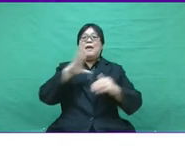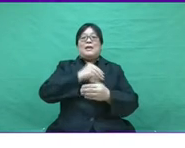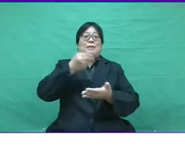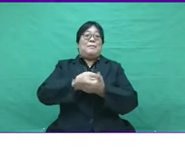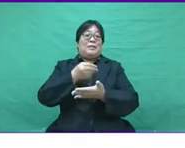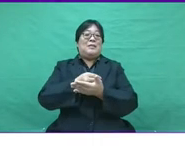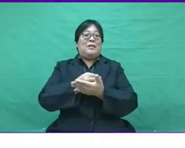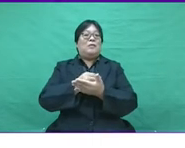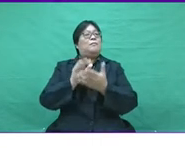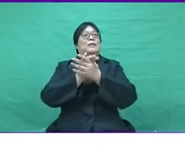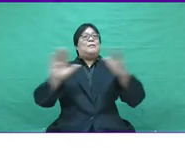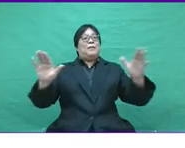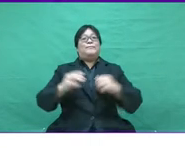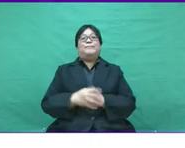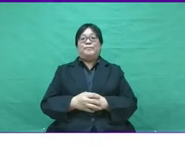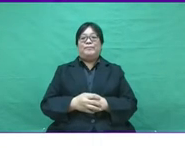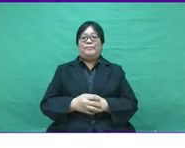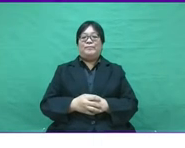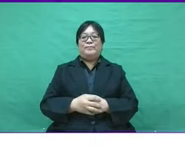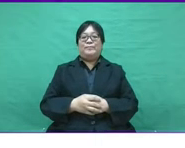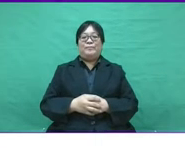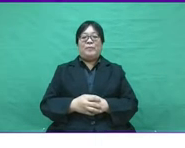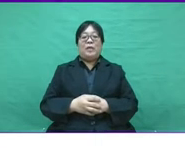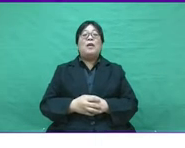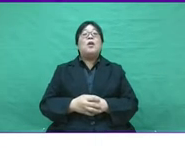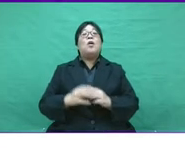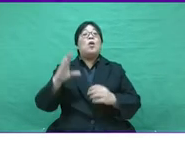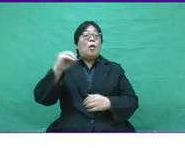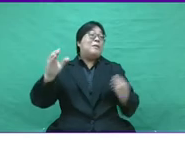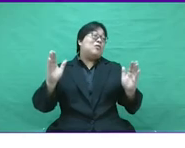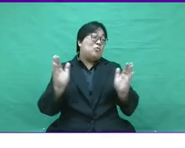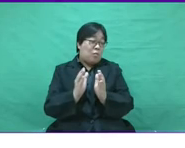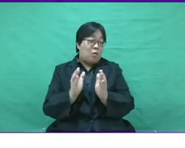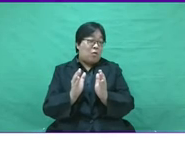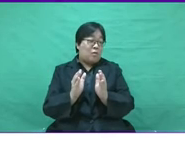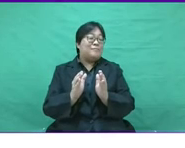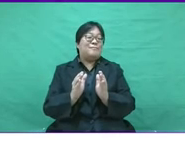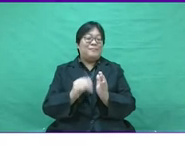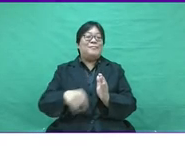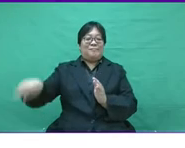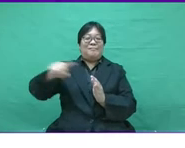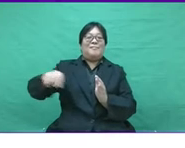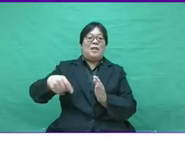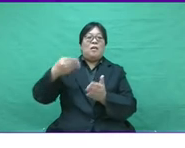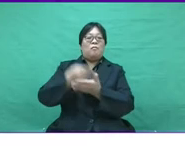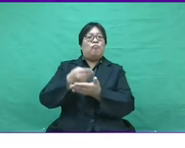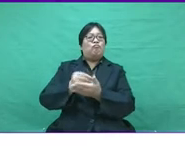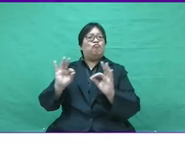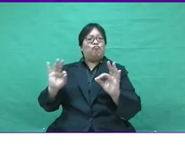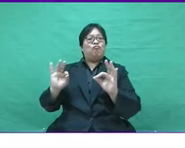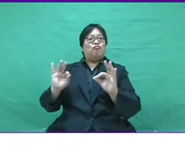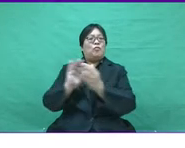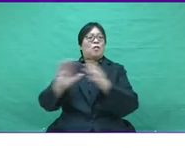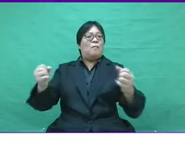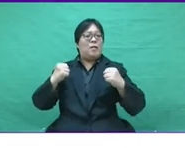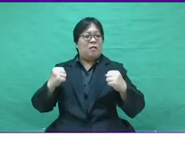for a stable and financially secure company. smallest companies that